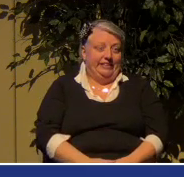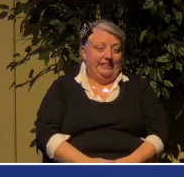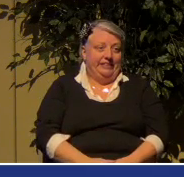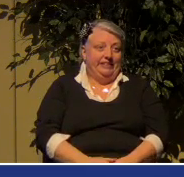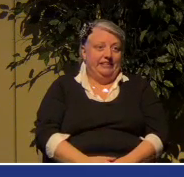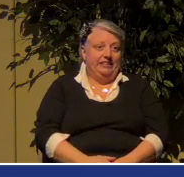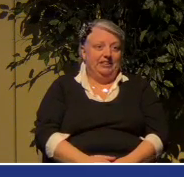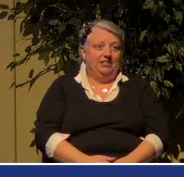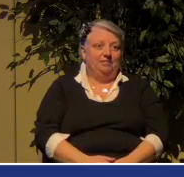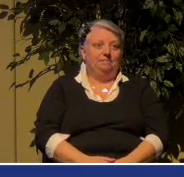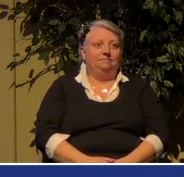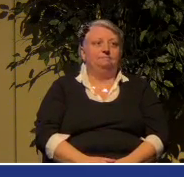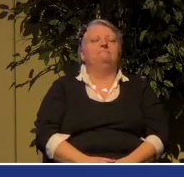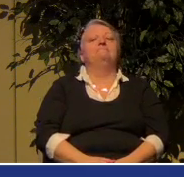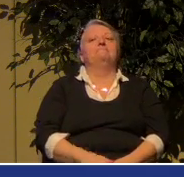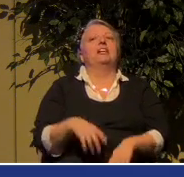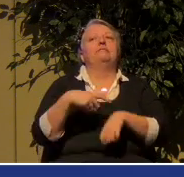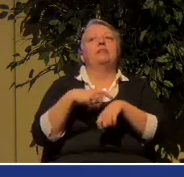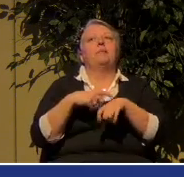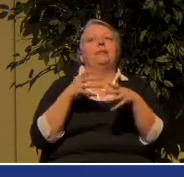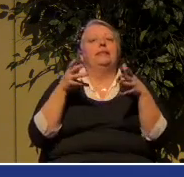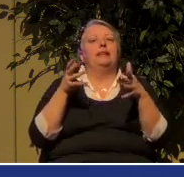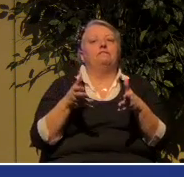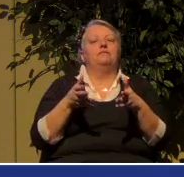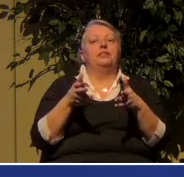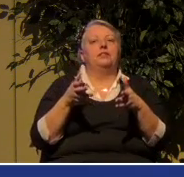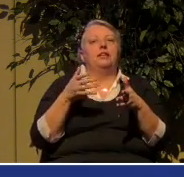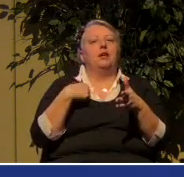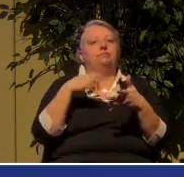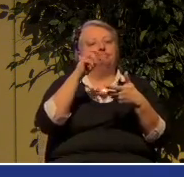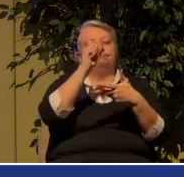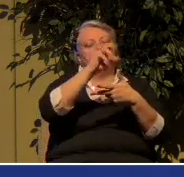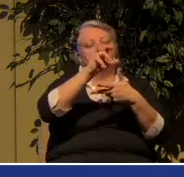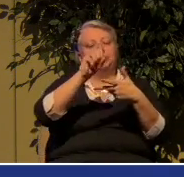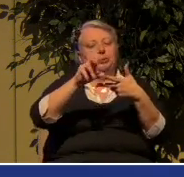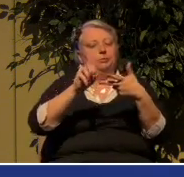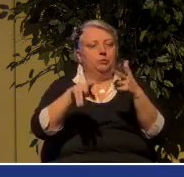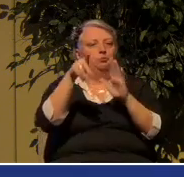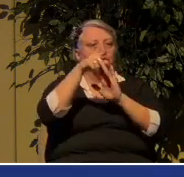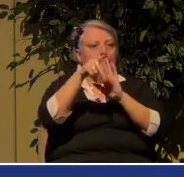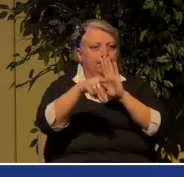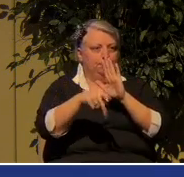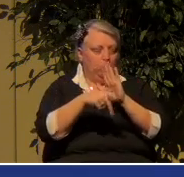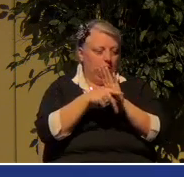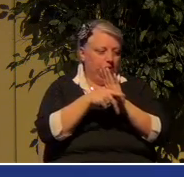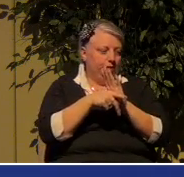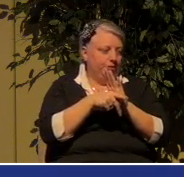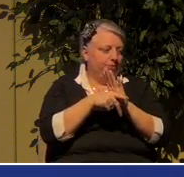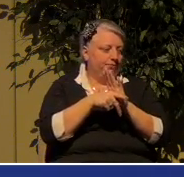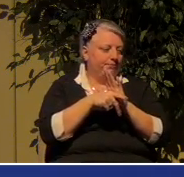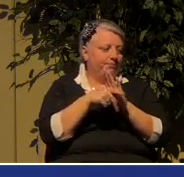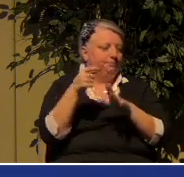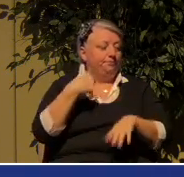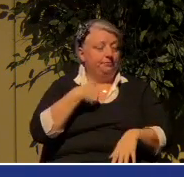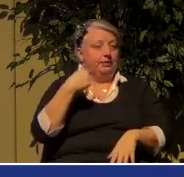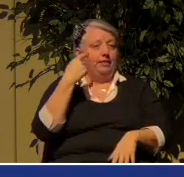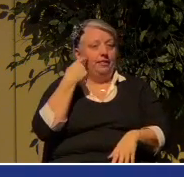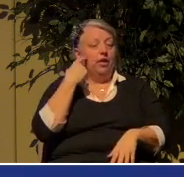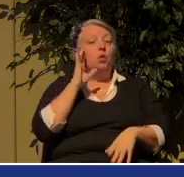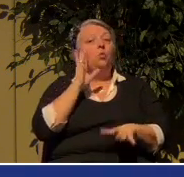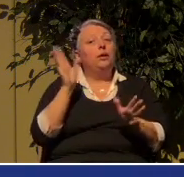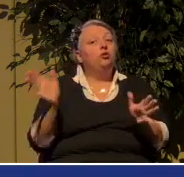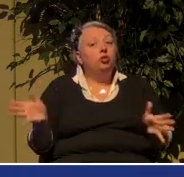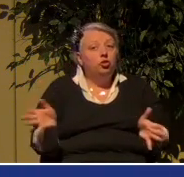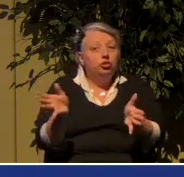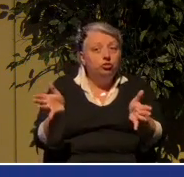I want to give you in the time that remains, three principles that I think not only will encourage